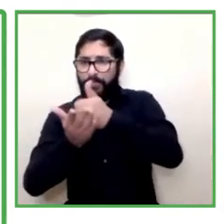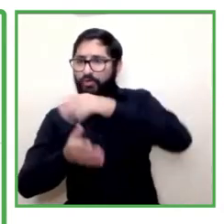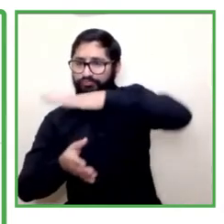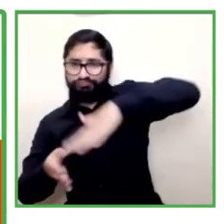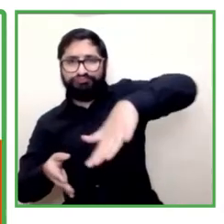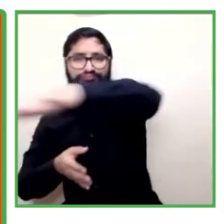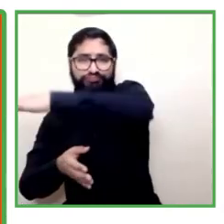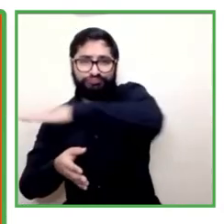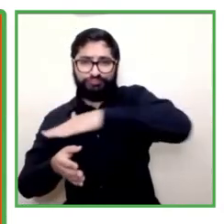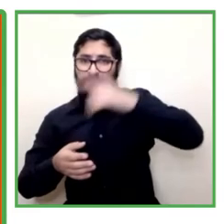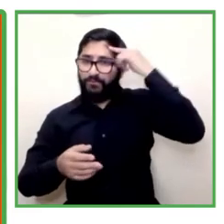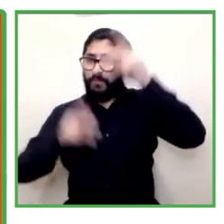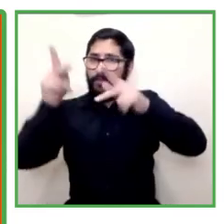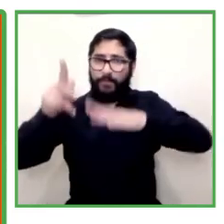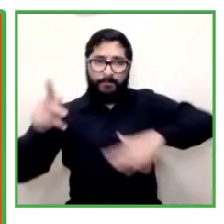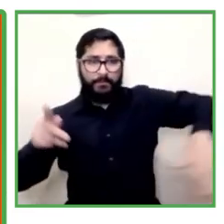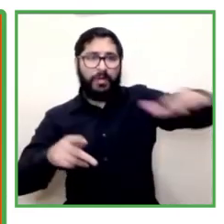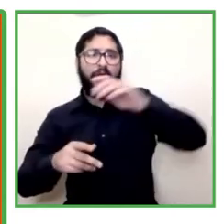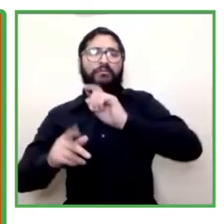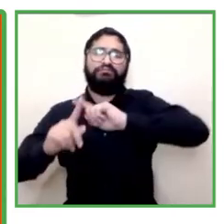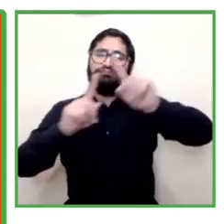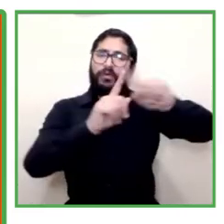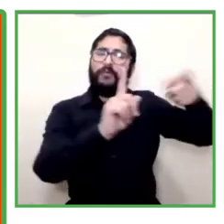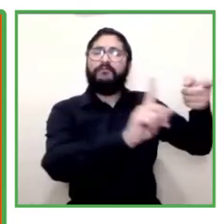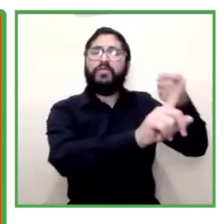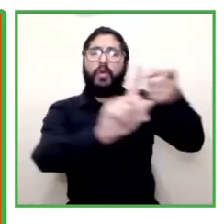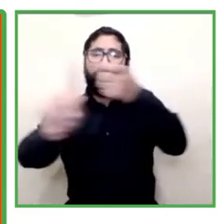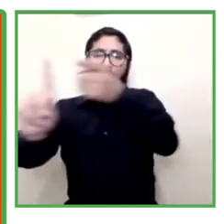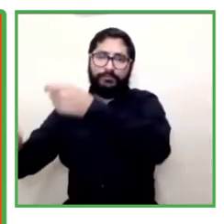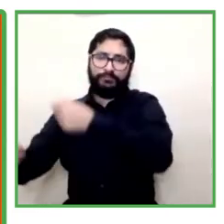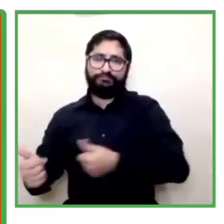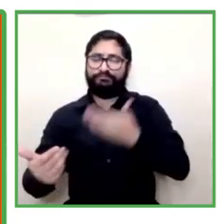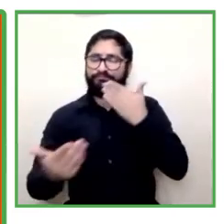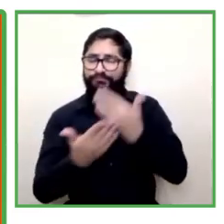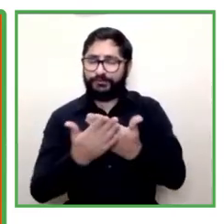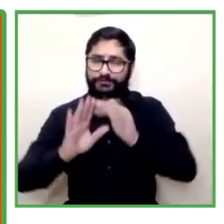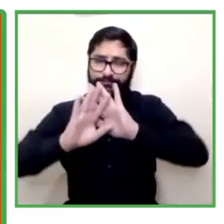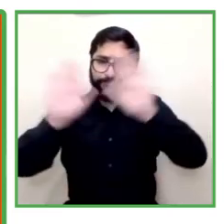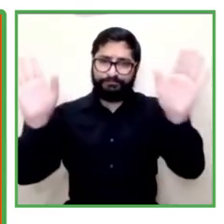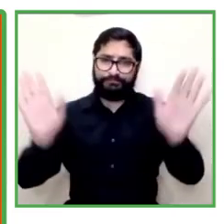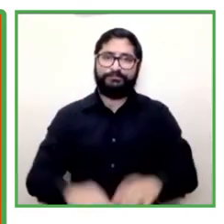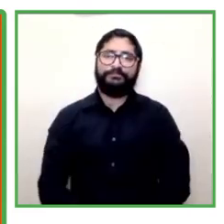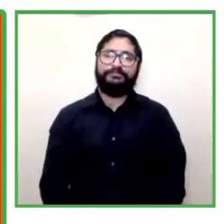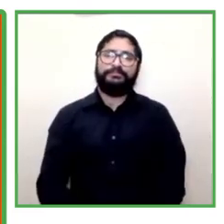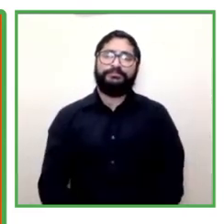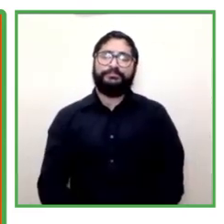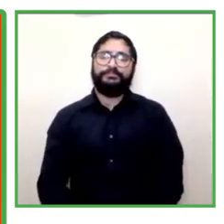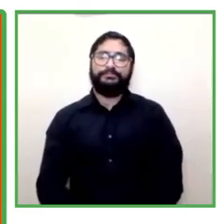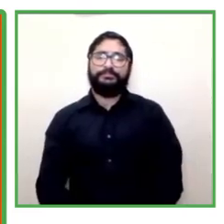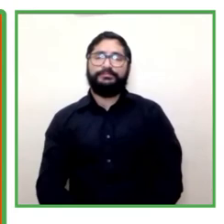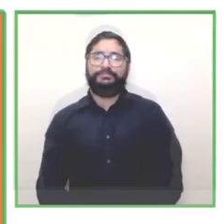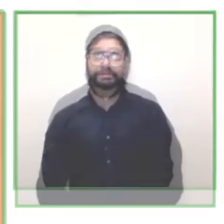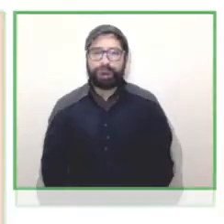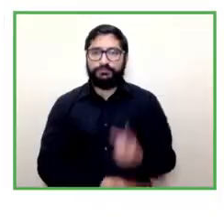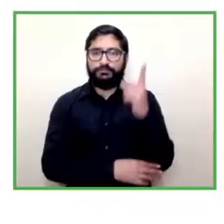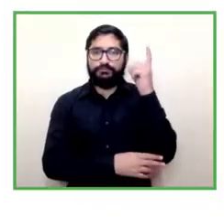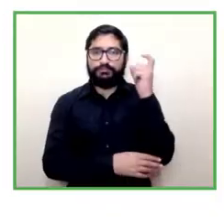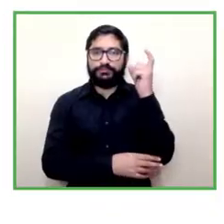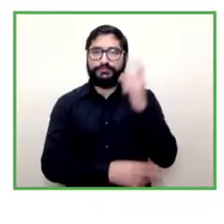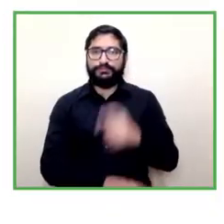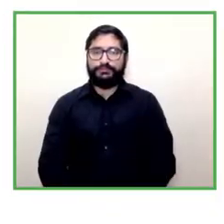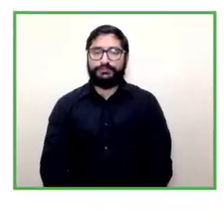alicia